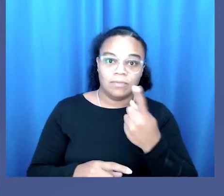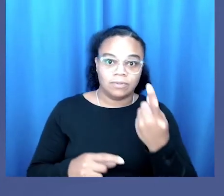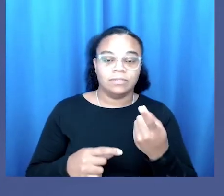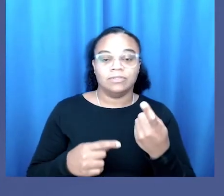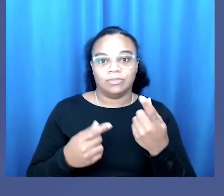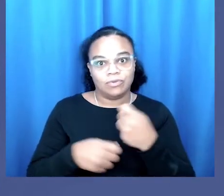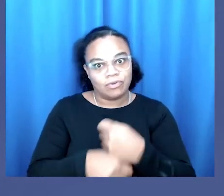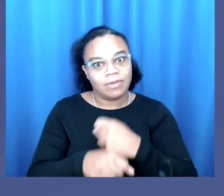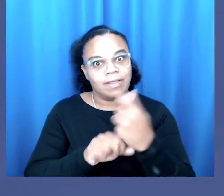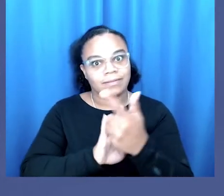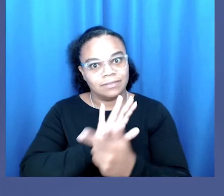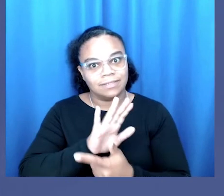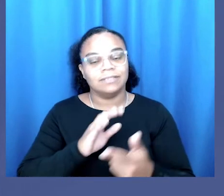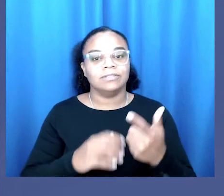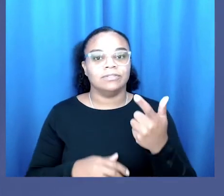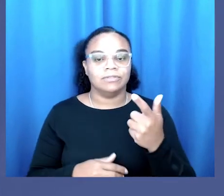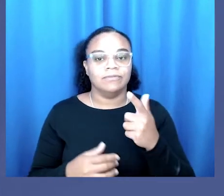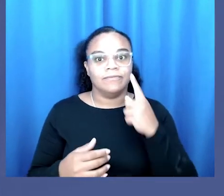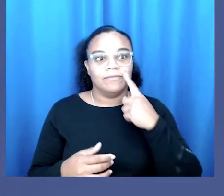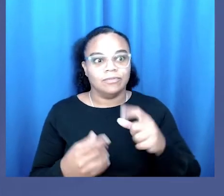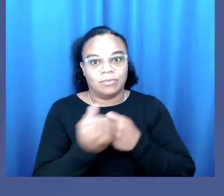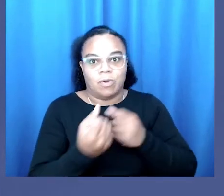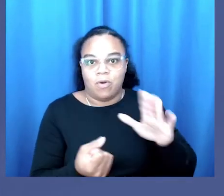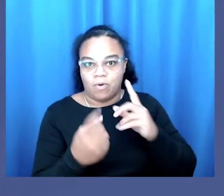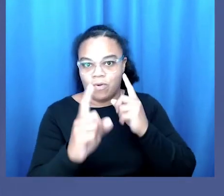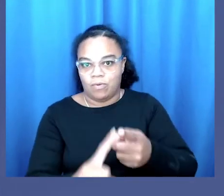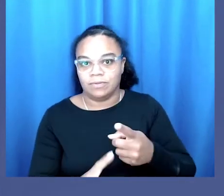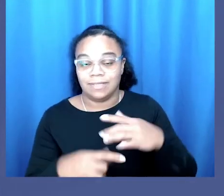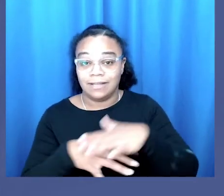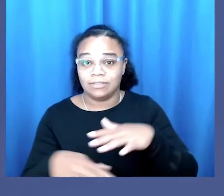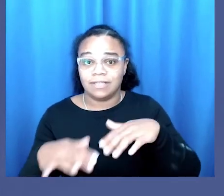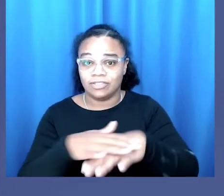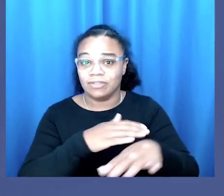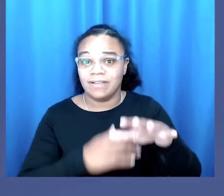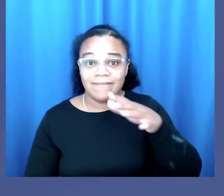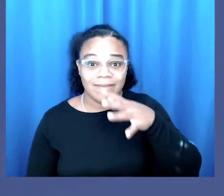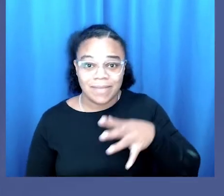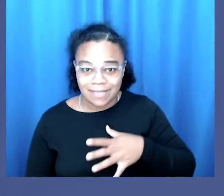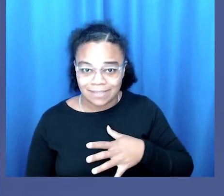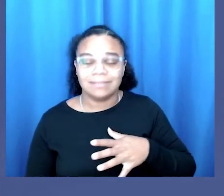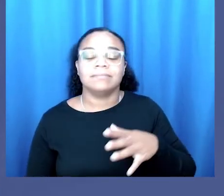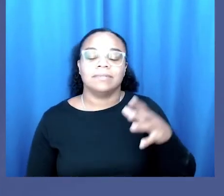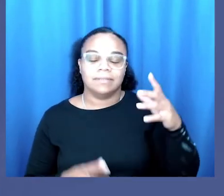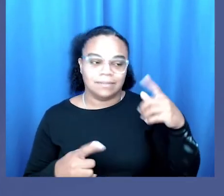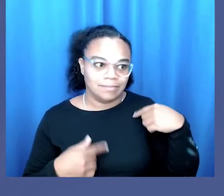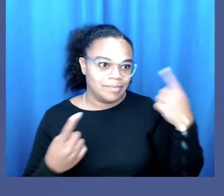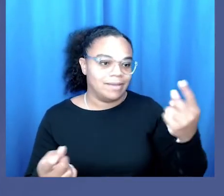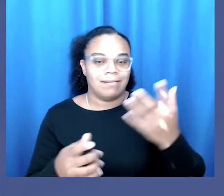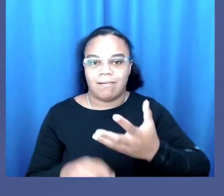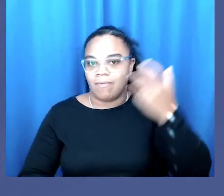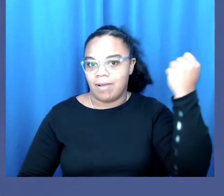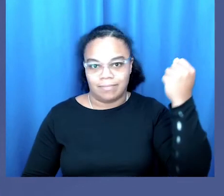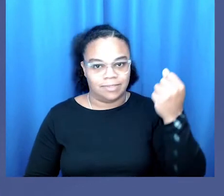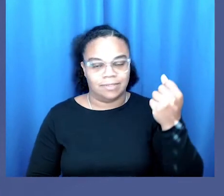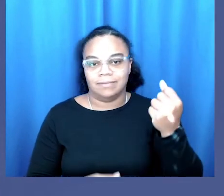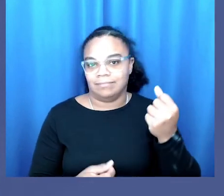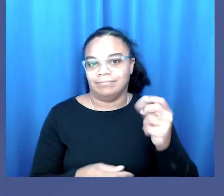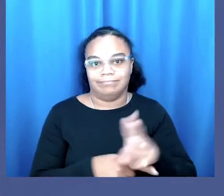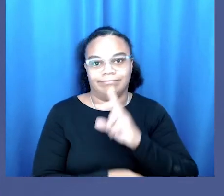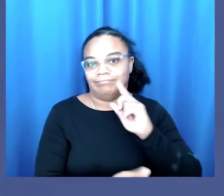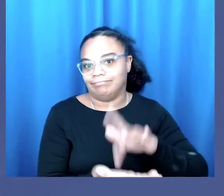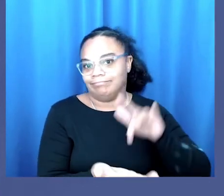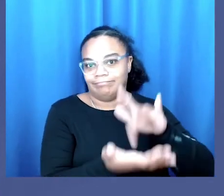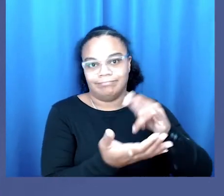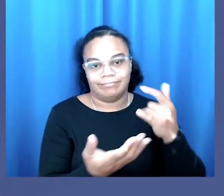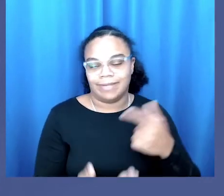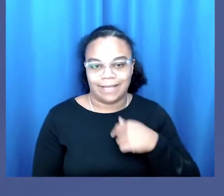to create and push legislation that supports her pornophobic goals. Intersectional feminism has clearly been co-opted and commodified